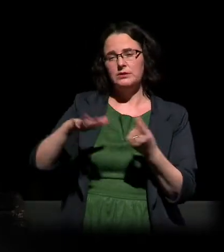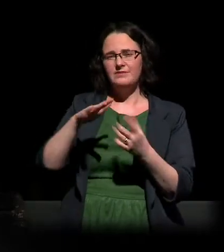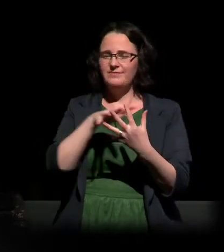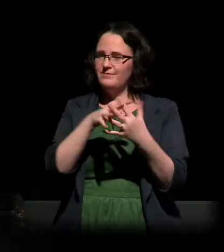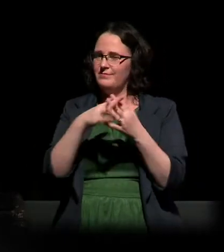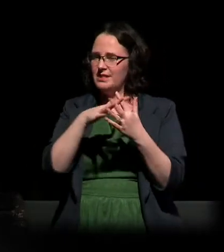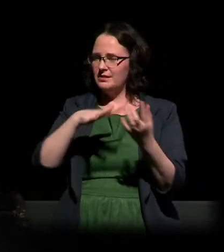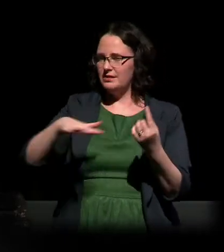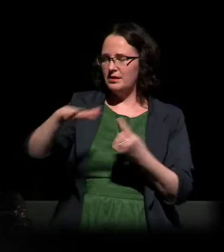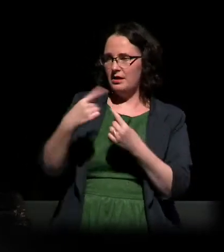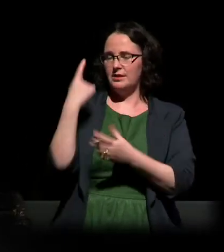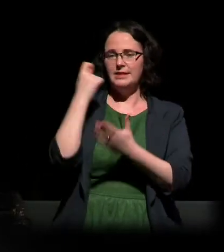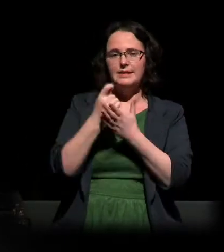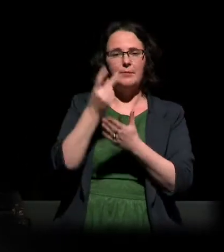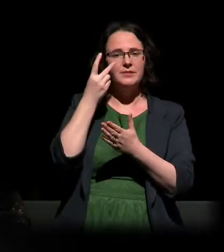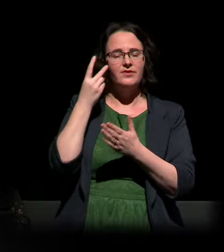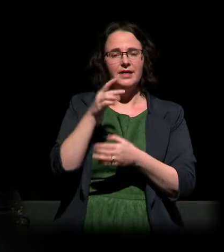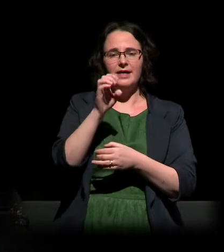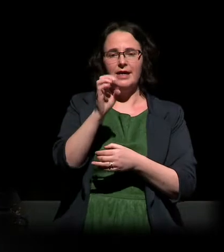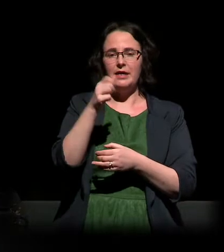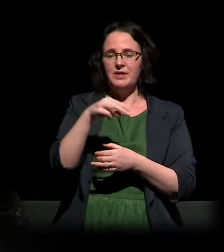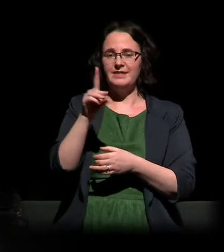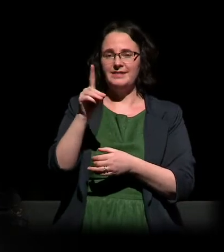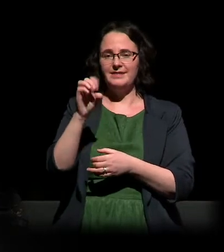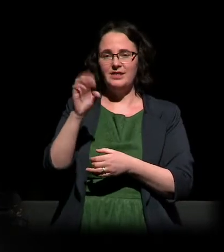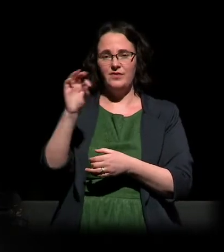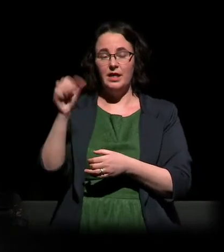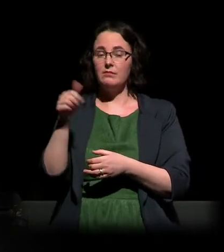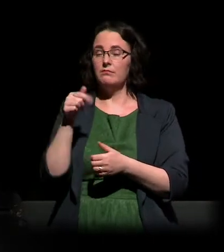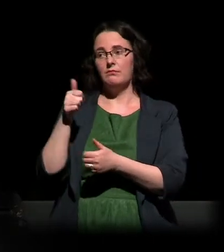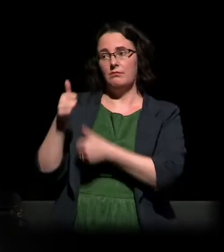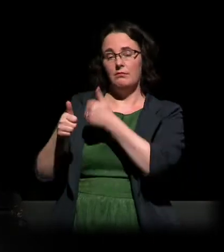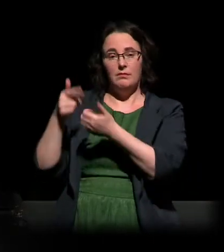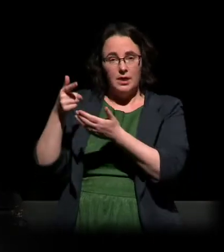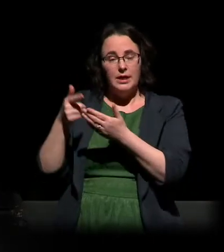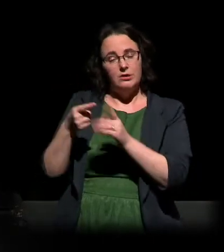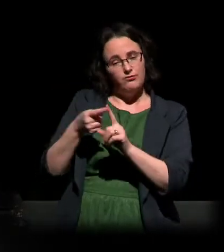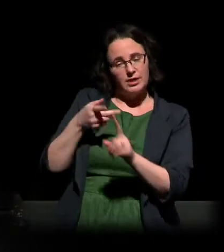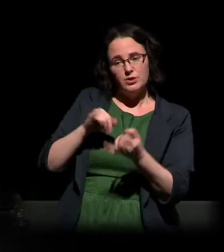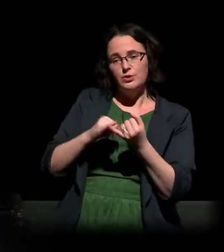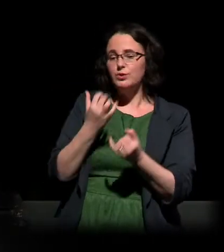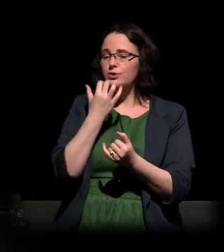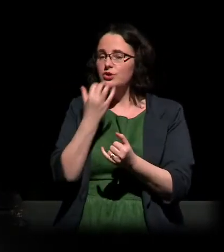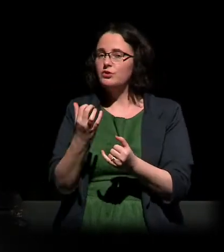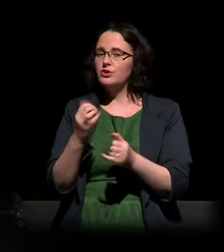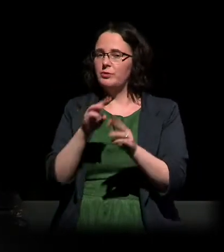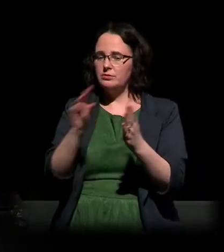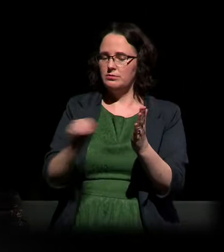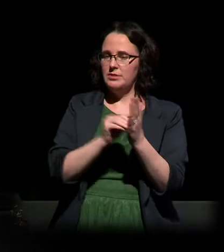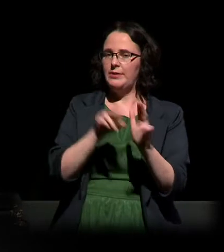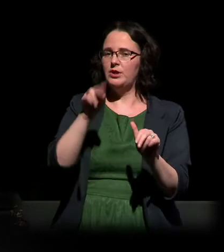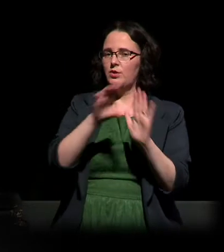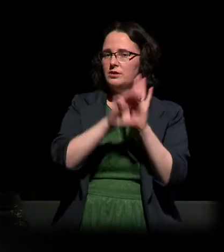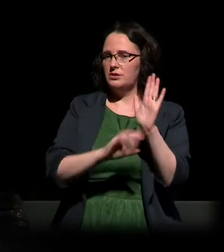Eamon de Valera, should be commended for explicitly recognising the Jewish congregations in the new constitution, despite some